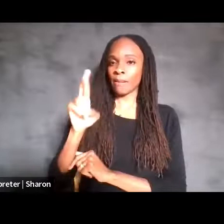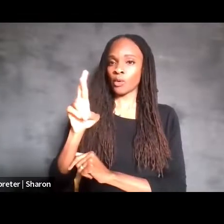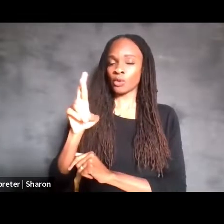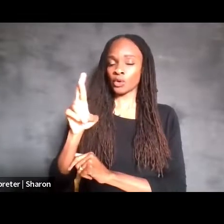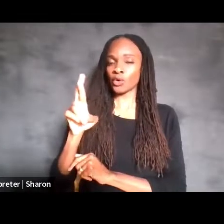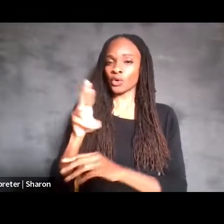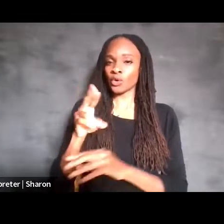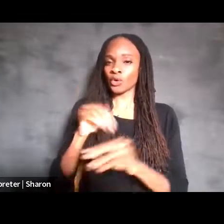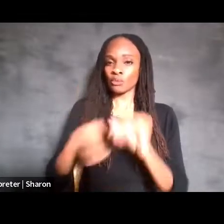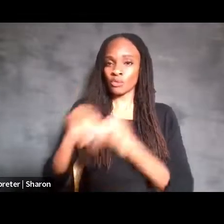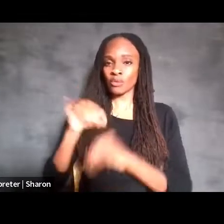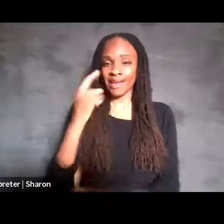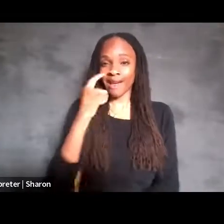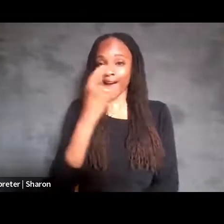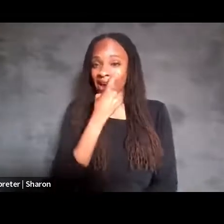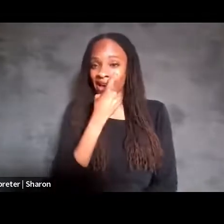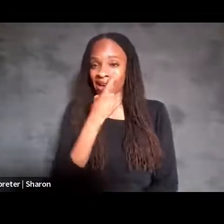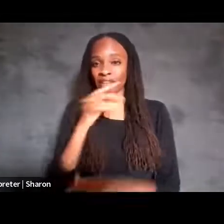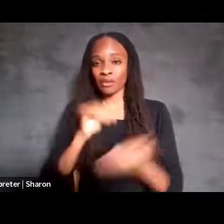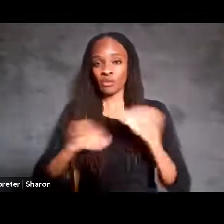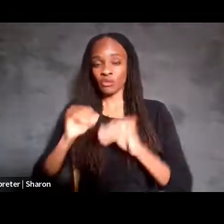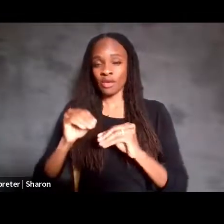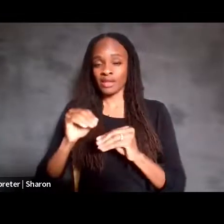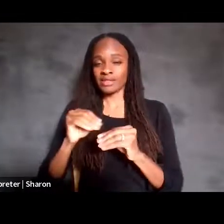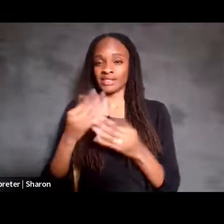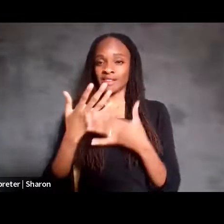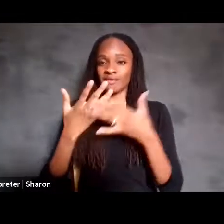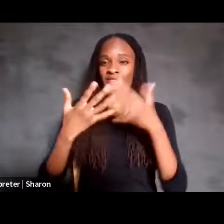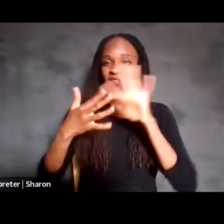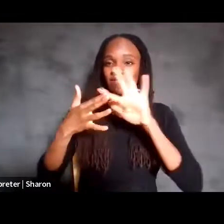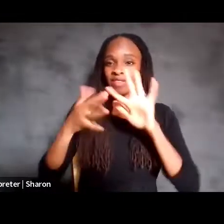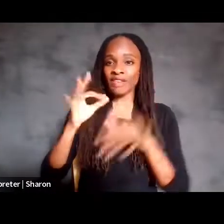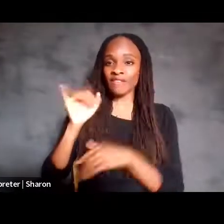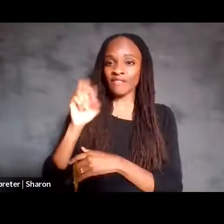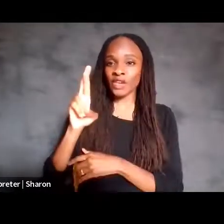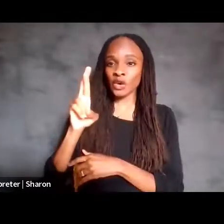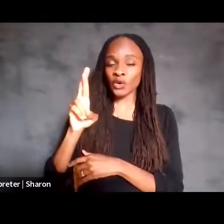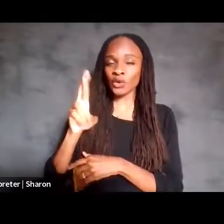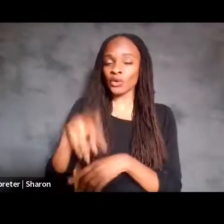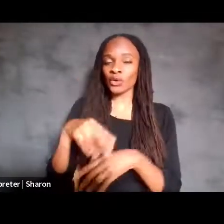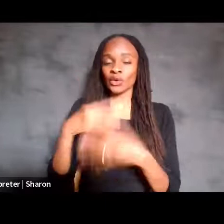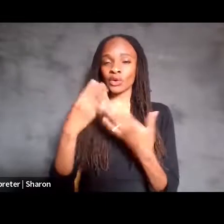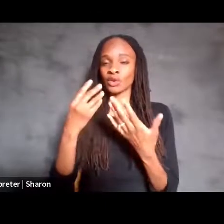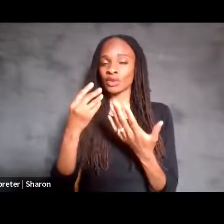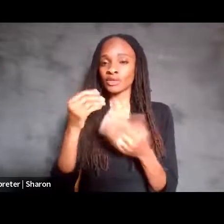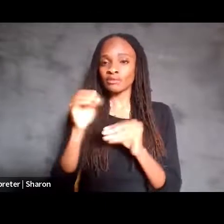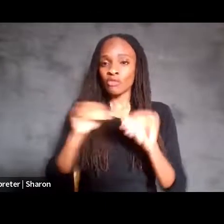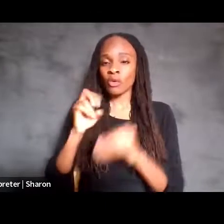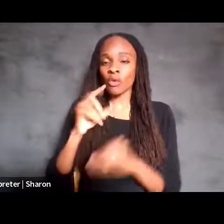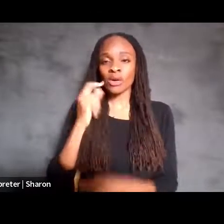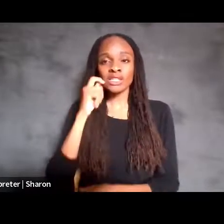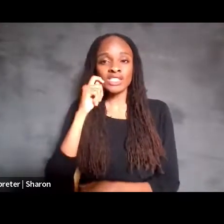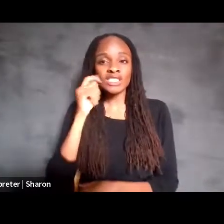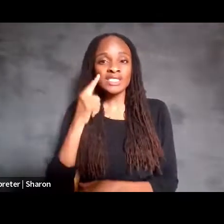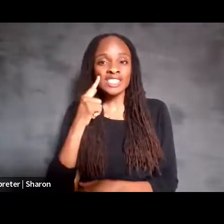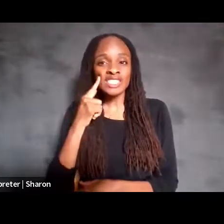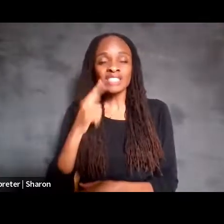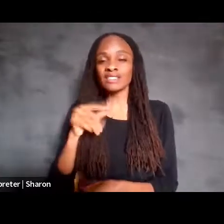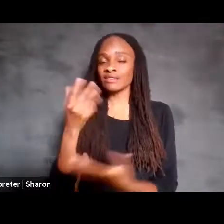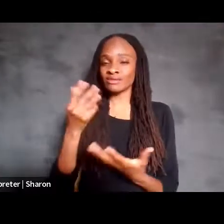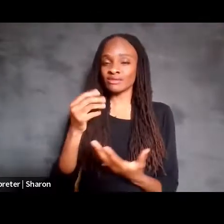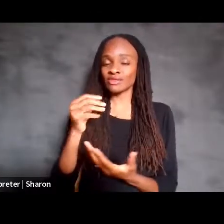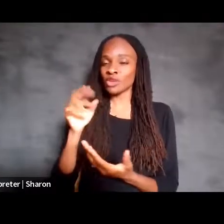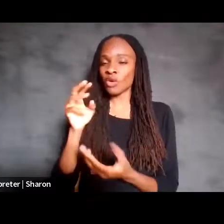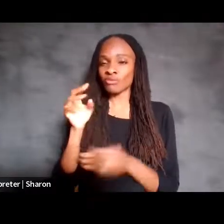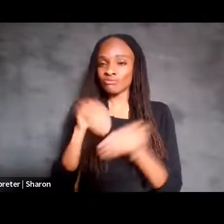movements or a finger movement or a cheek movement or a bite movement or something like